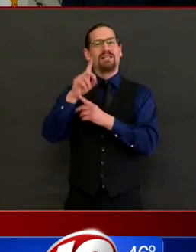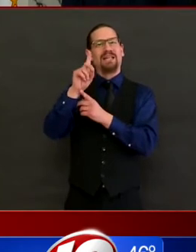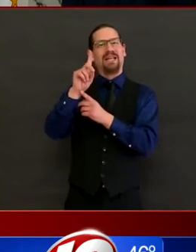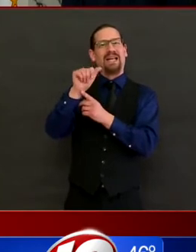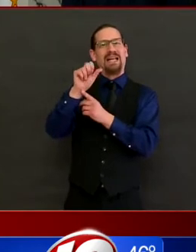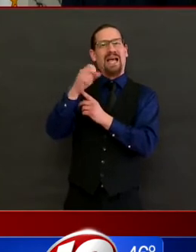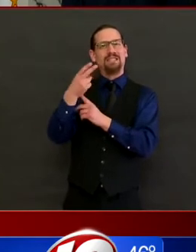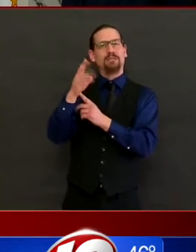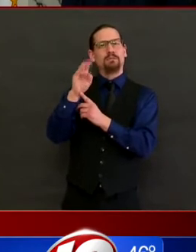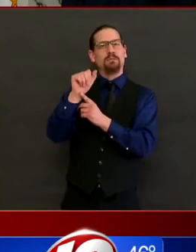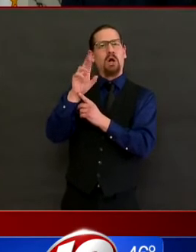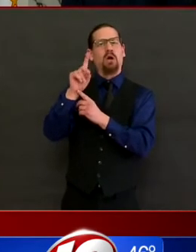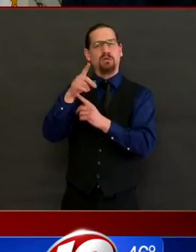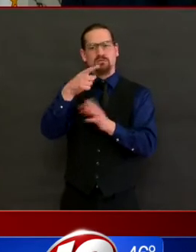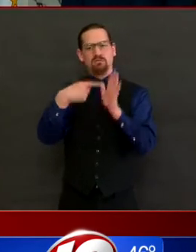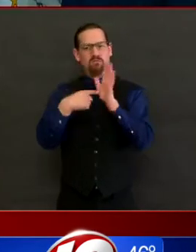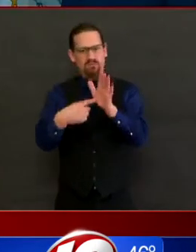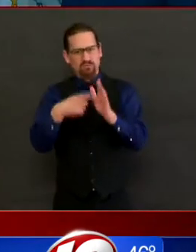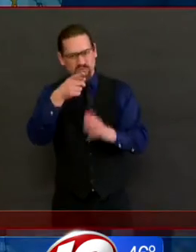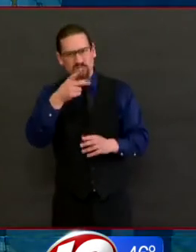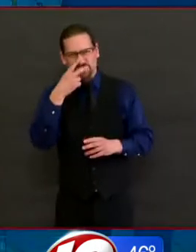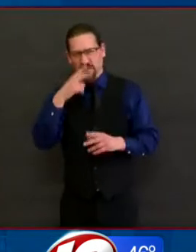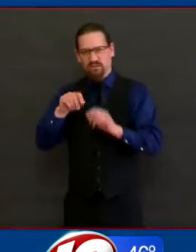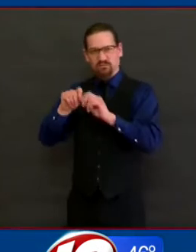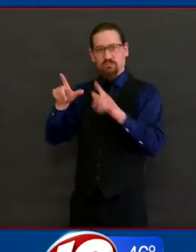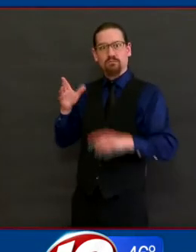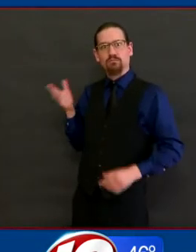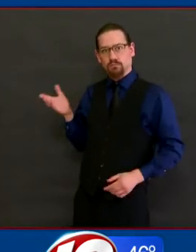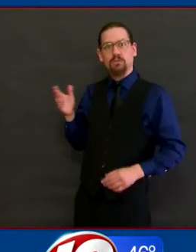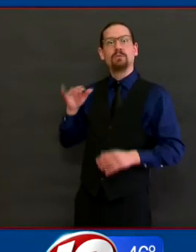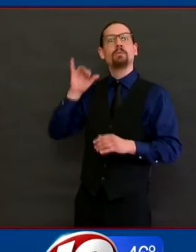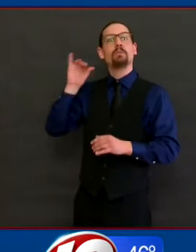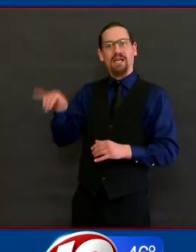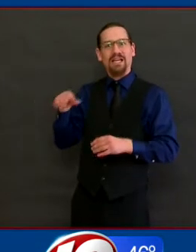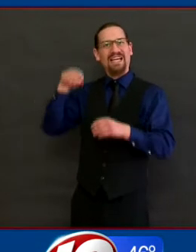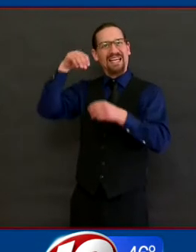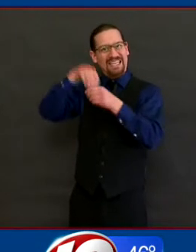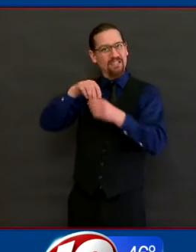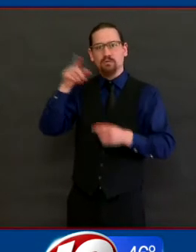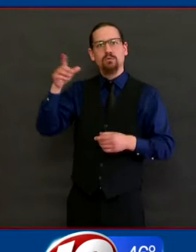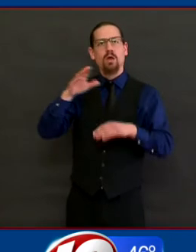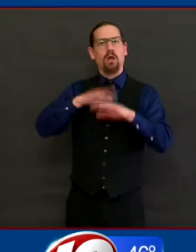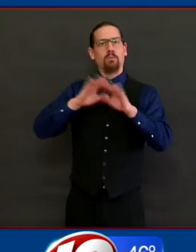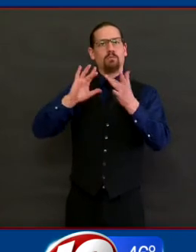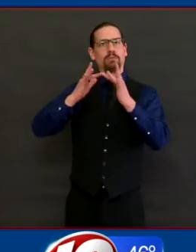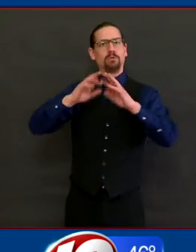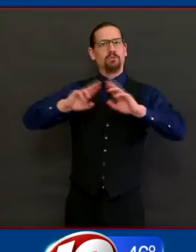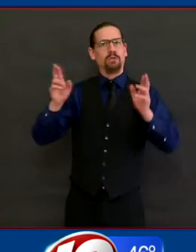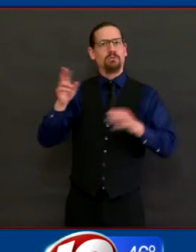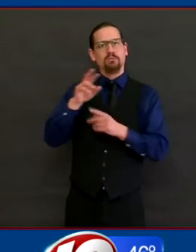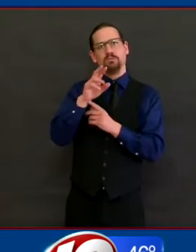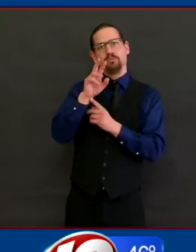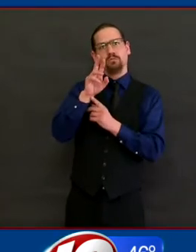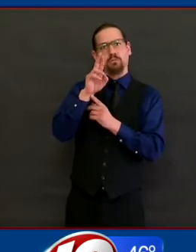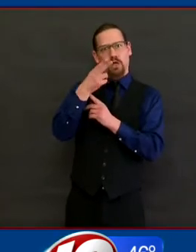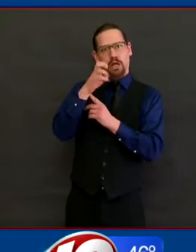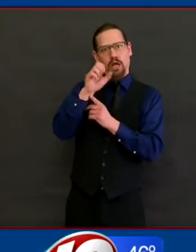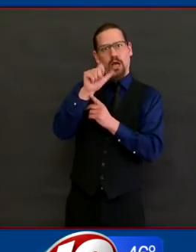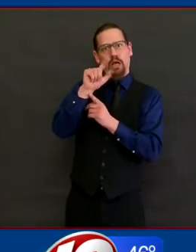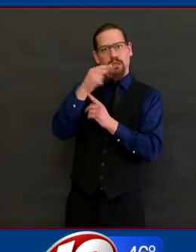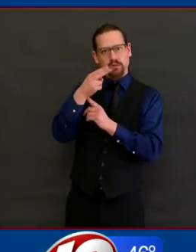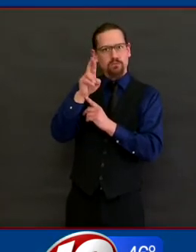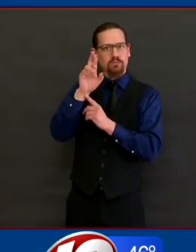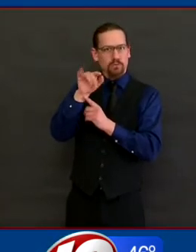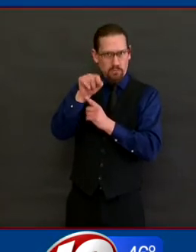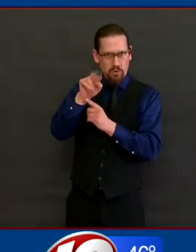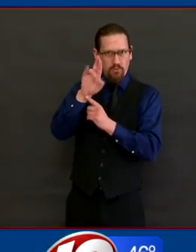of additional cases to report today as well as unfortunate fatalities.